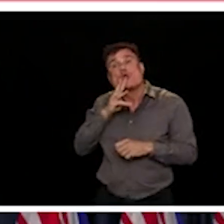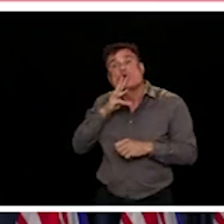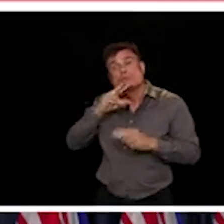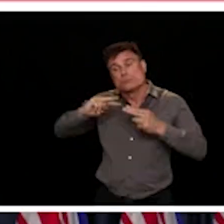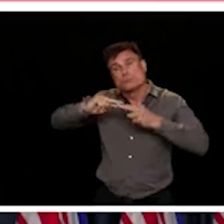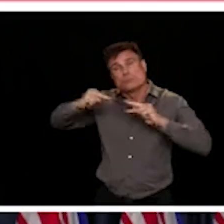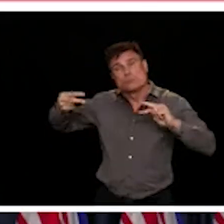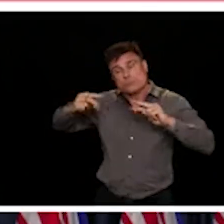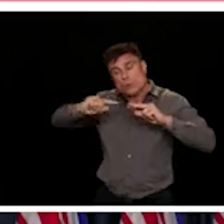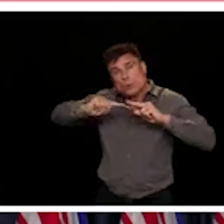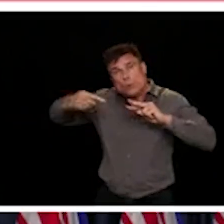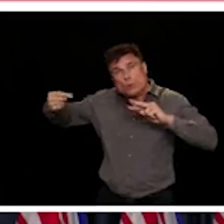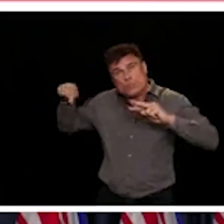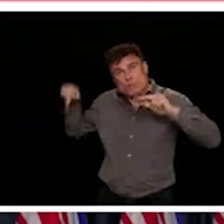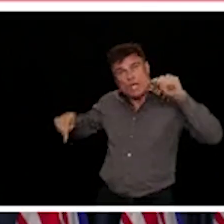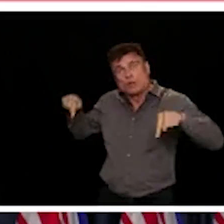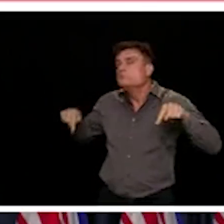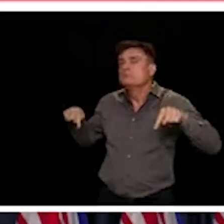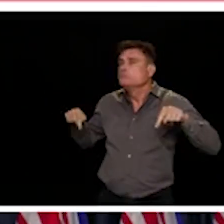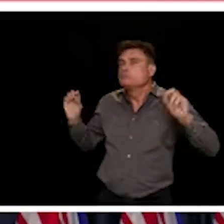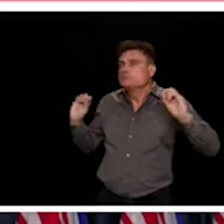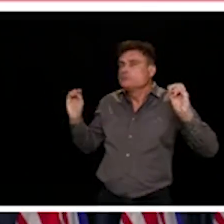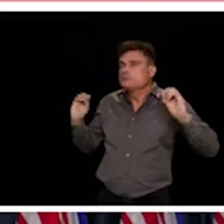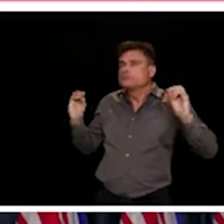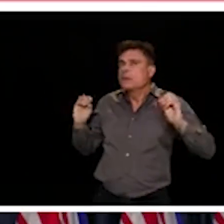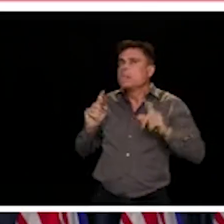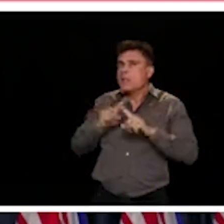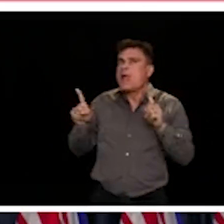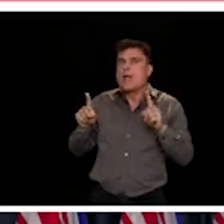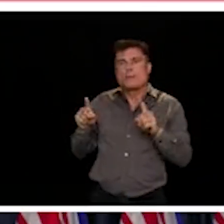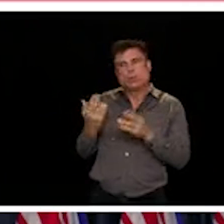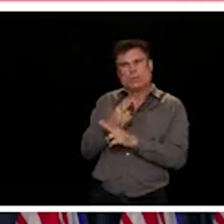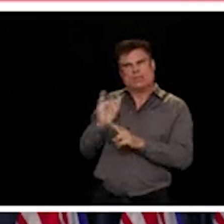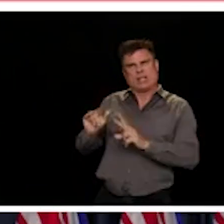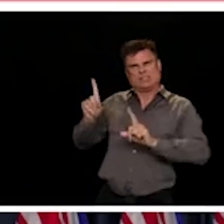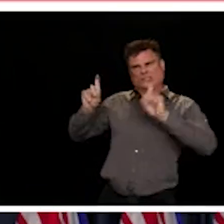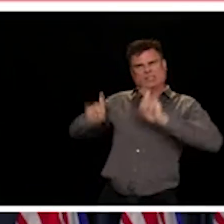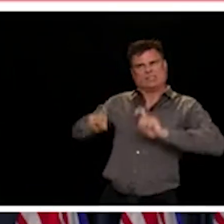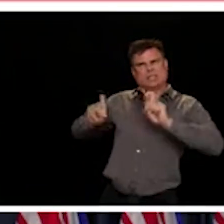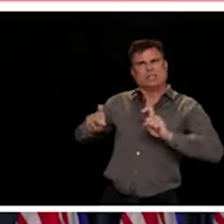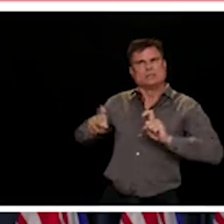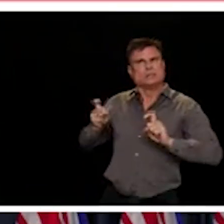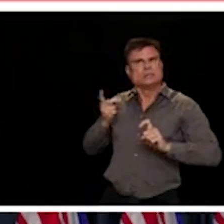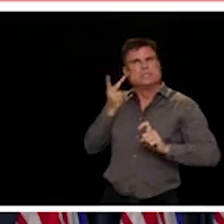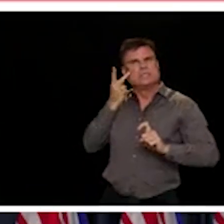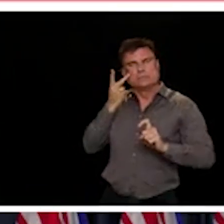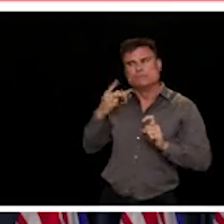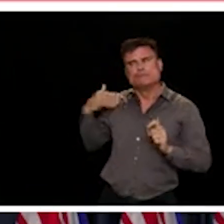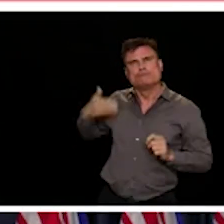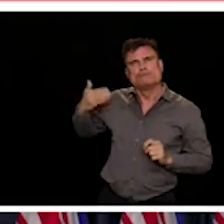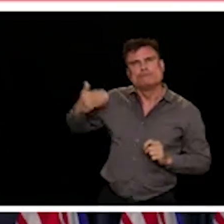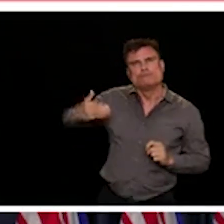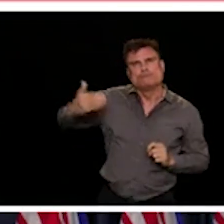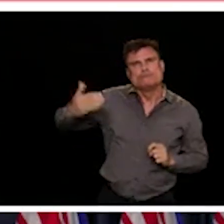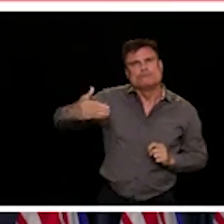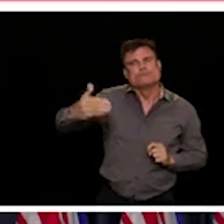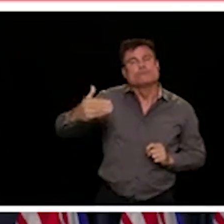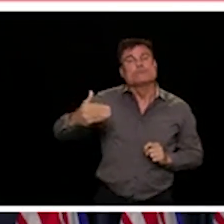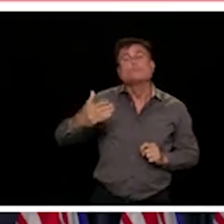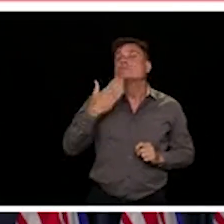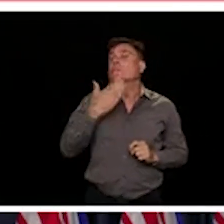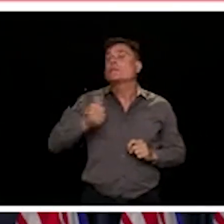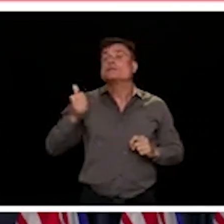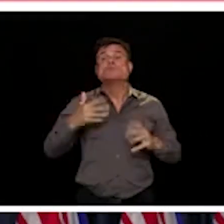rolling out and using in the coming months, particularly in smaller communities, as a way of helping us understand if there's been